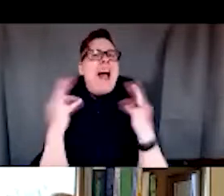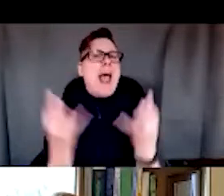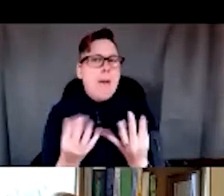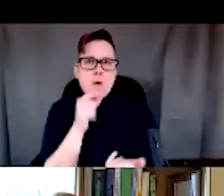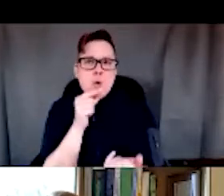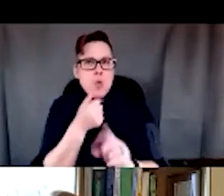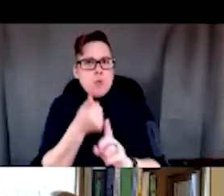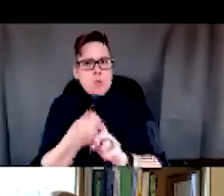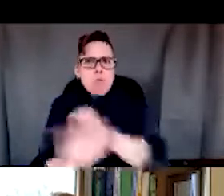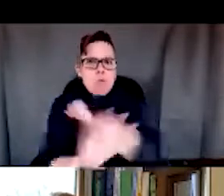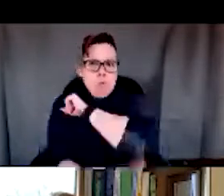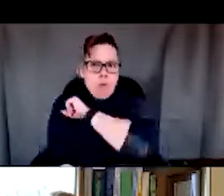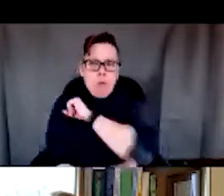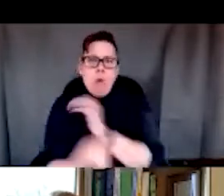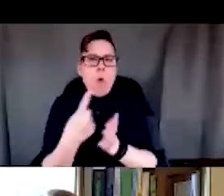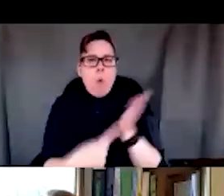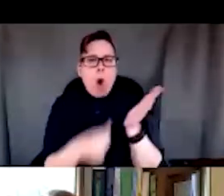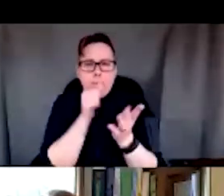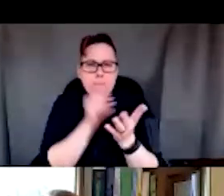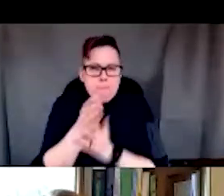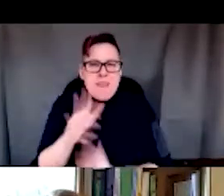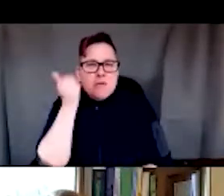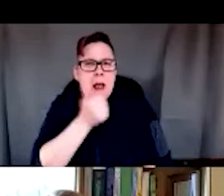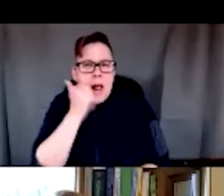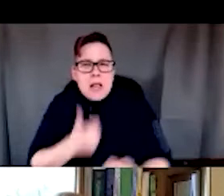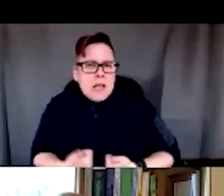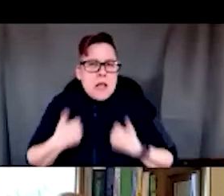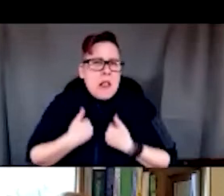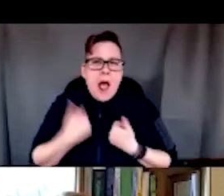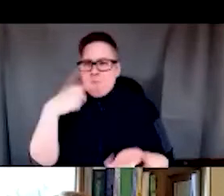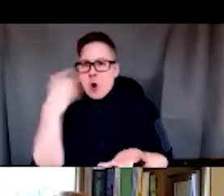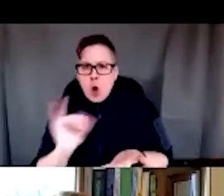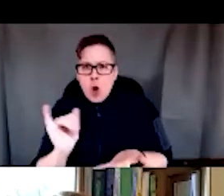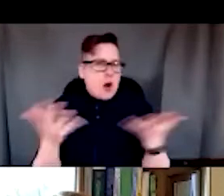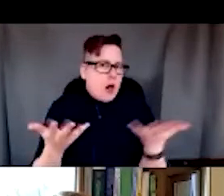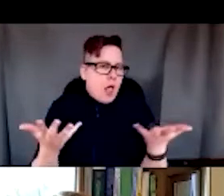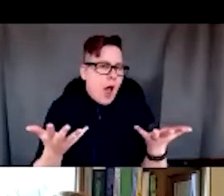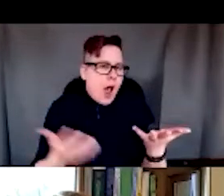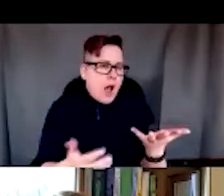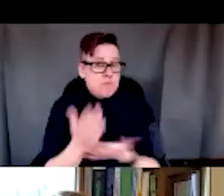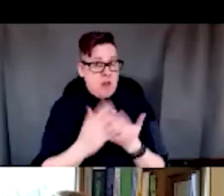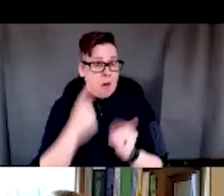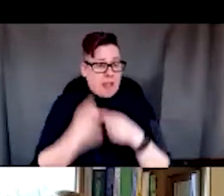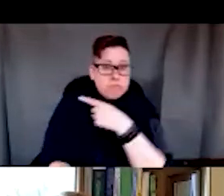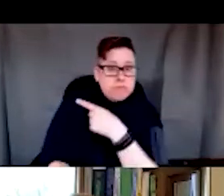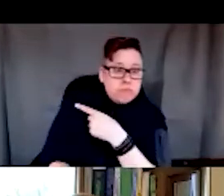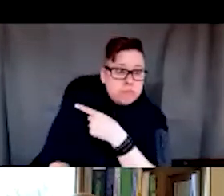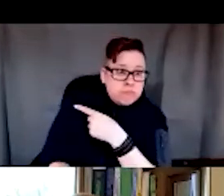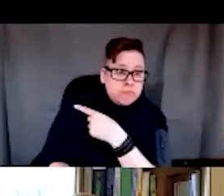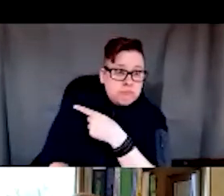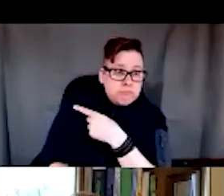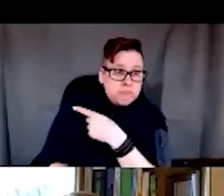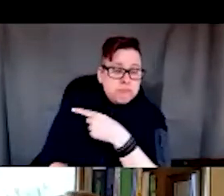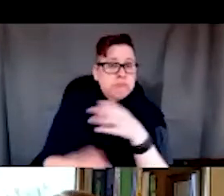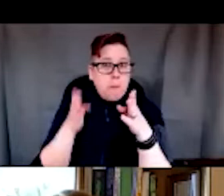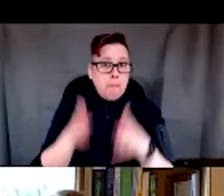poverty go through? What does their day-to-day life look like? Some people might picture something like this